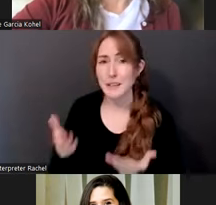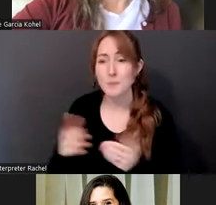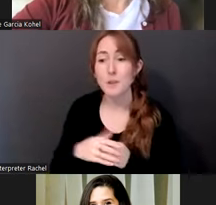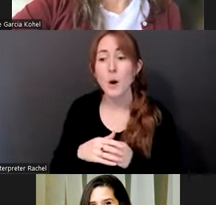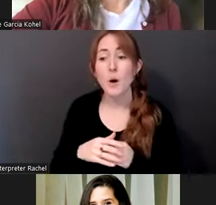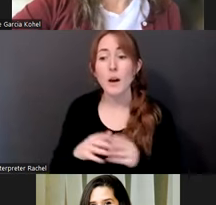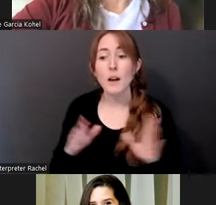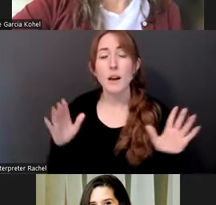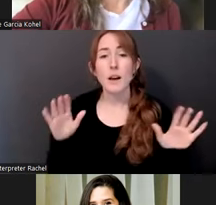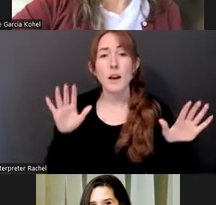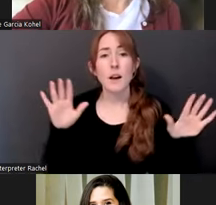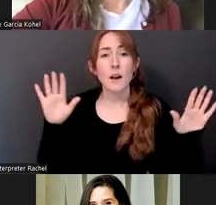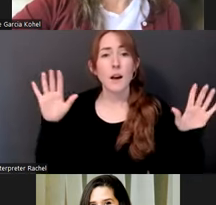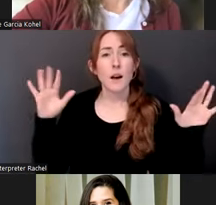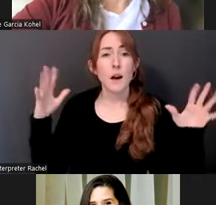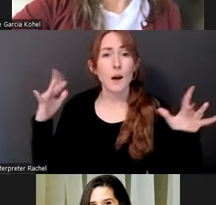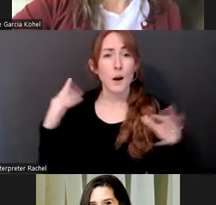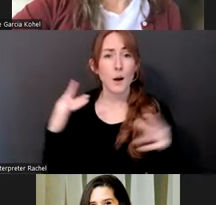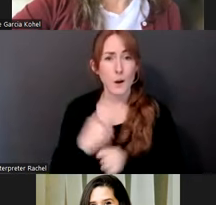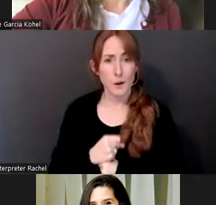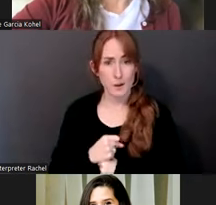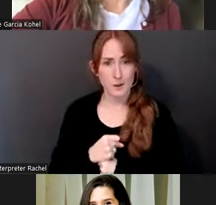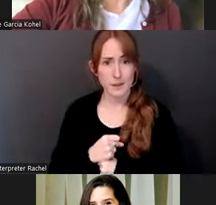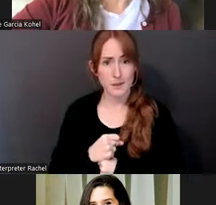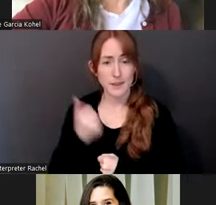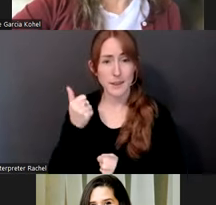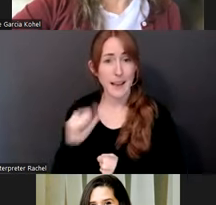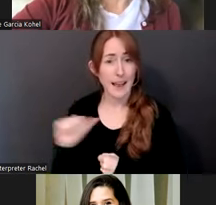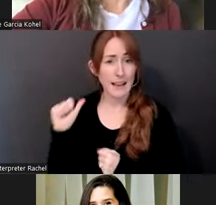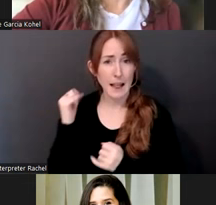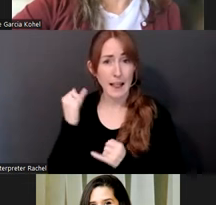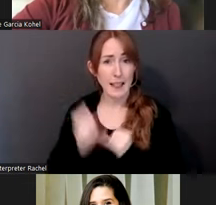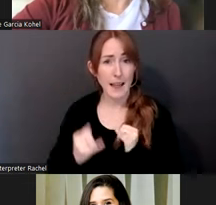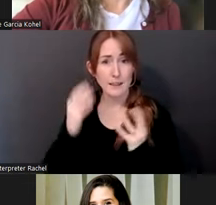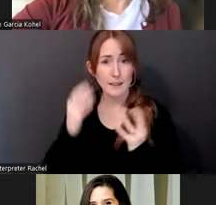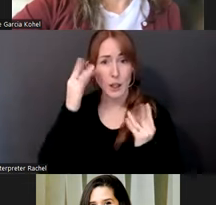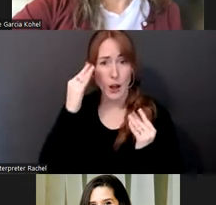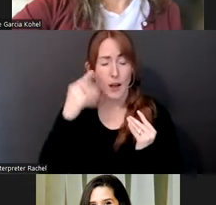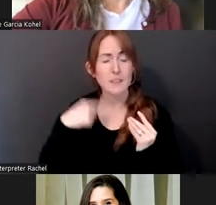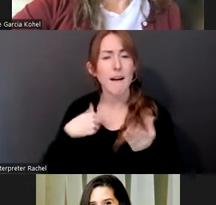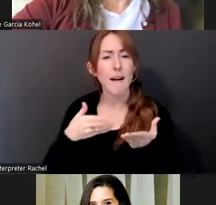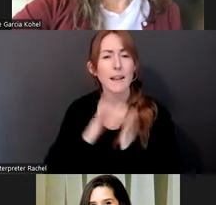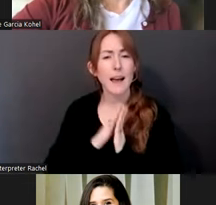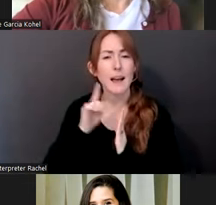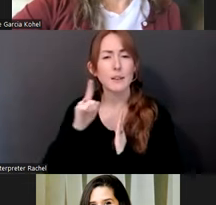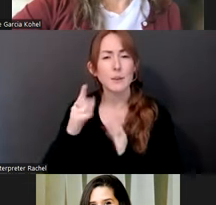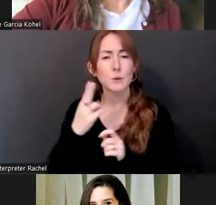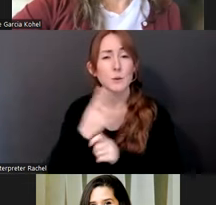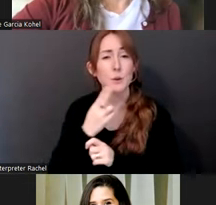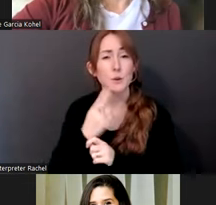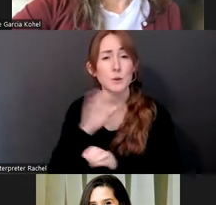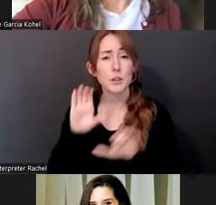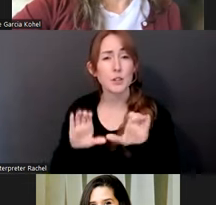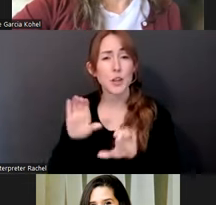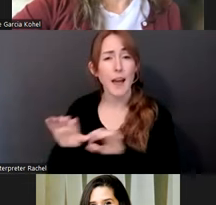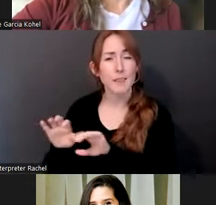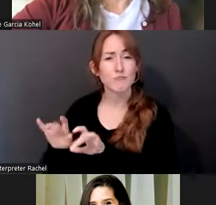to wind down, if there's any last thoughts or anything that you have, I invite you to drop it into the chat or any other links. And thank you, Bethany,